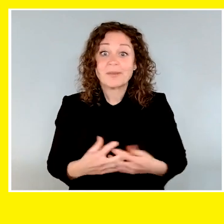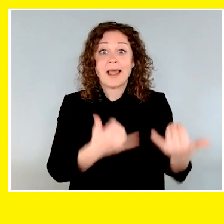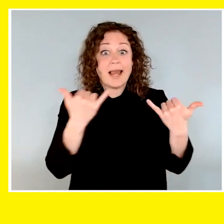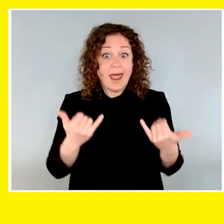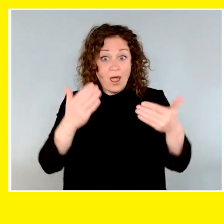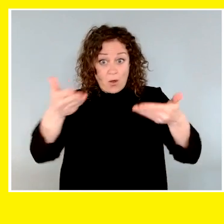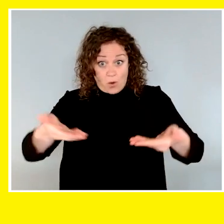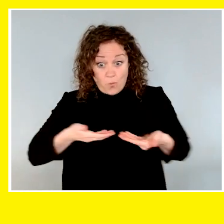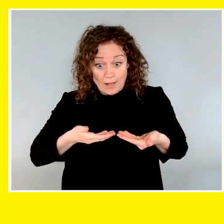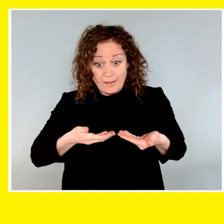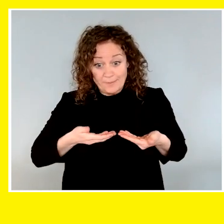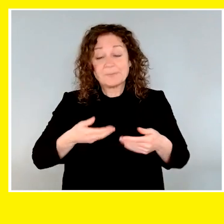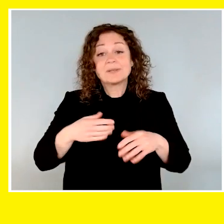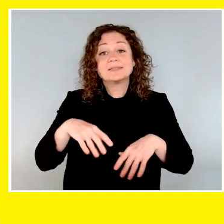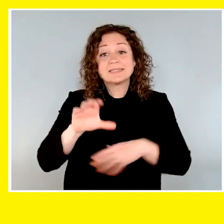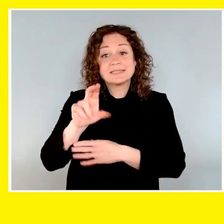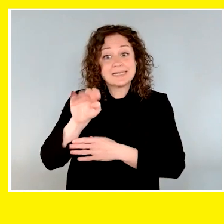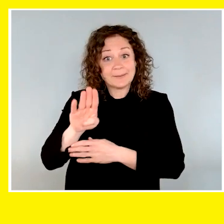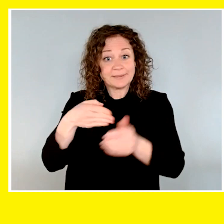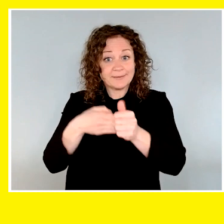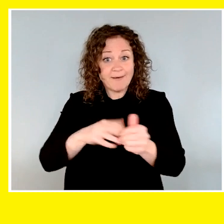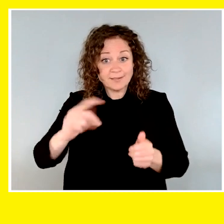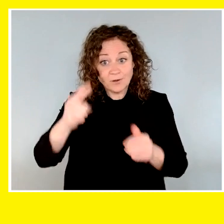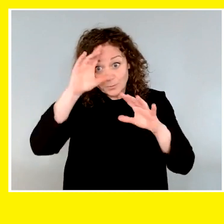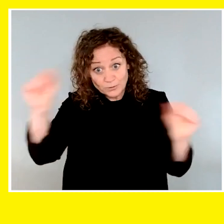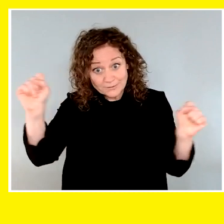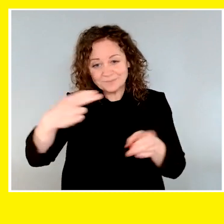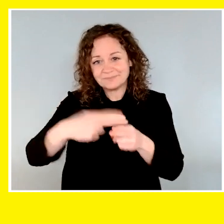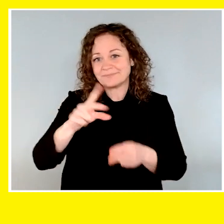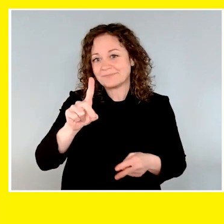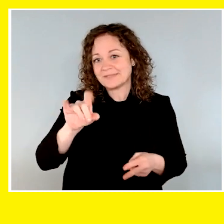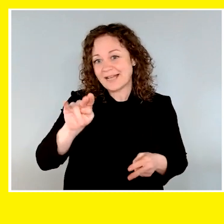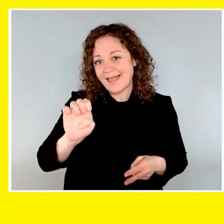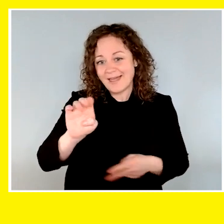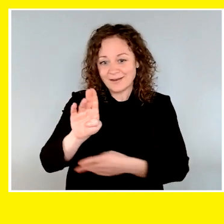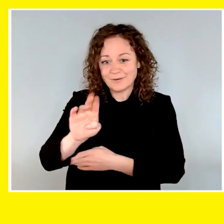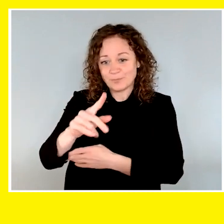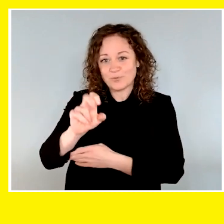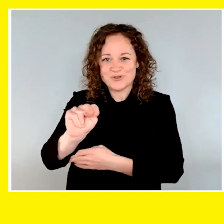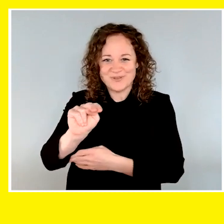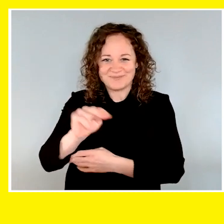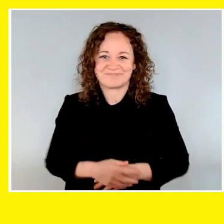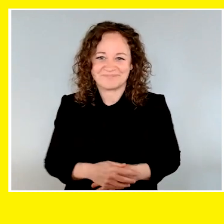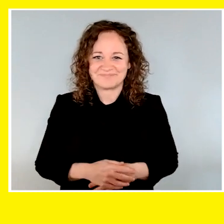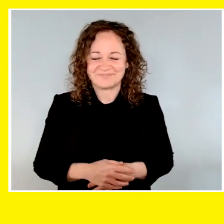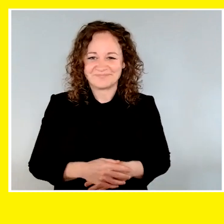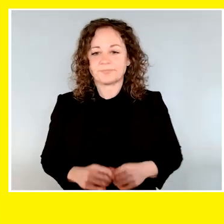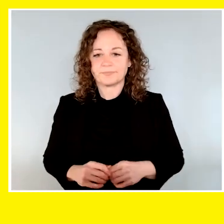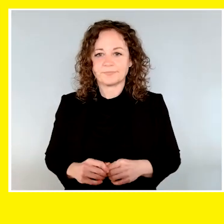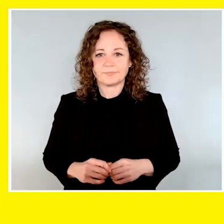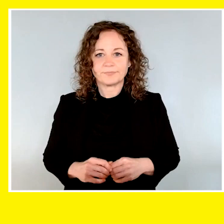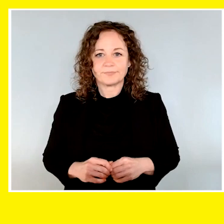recognize everyone who has made these incredible partnerships possible. Please join me in welcoming CNIB Guide Dogs President, Diane Bergeron.